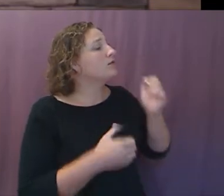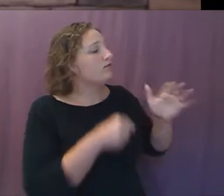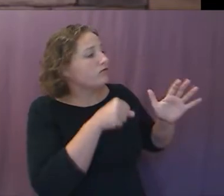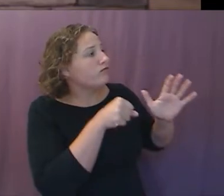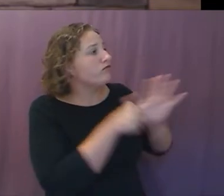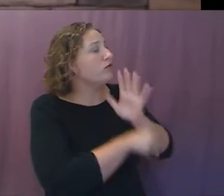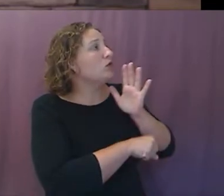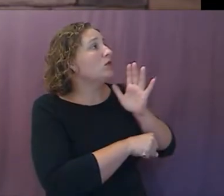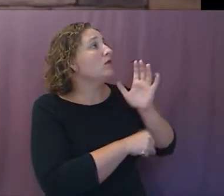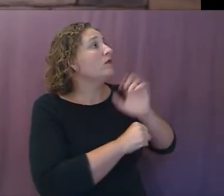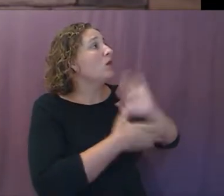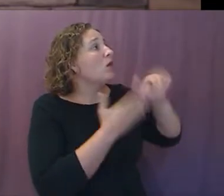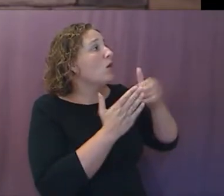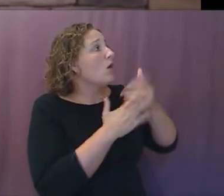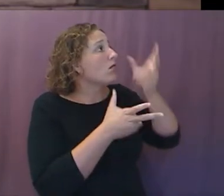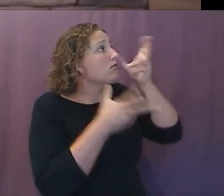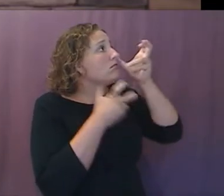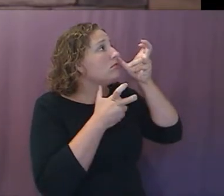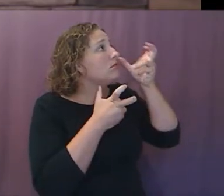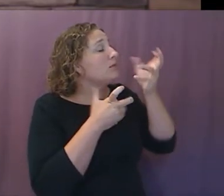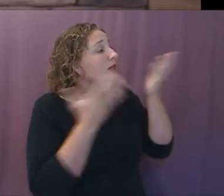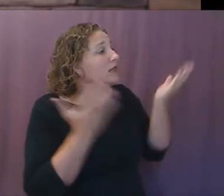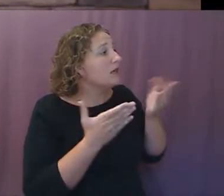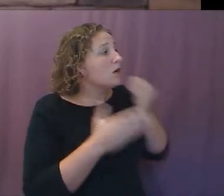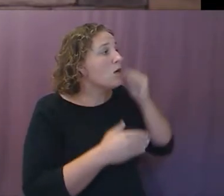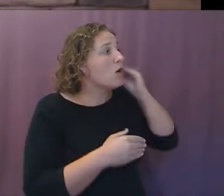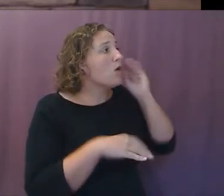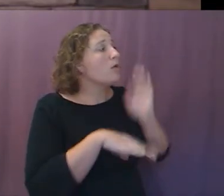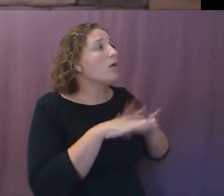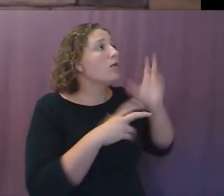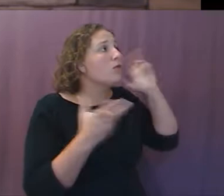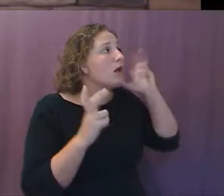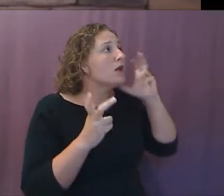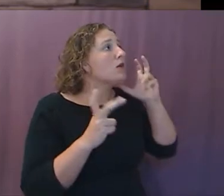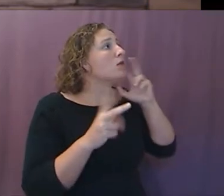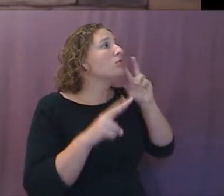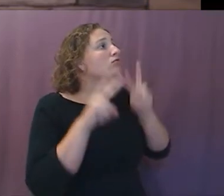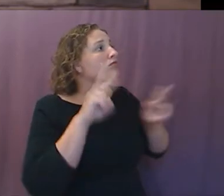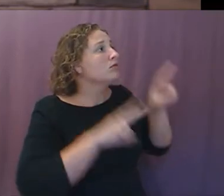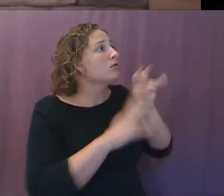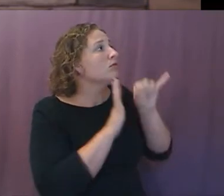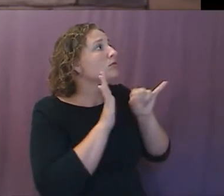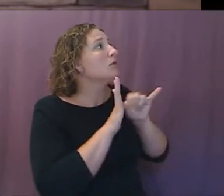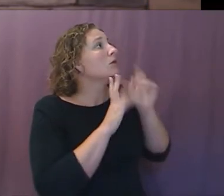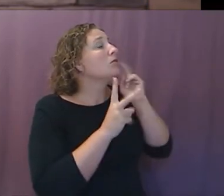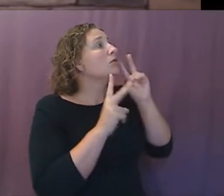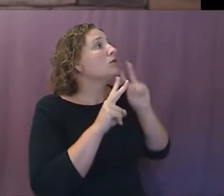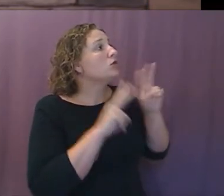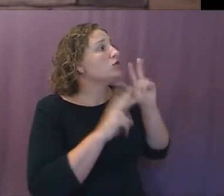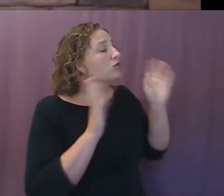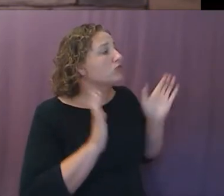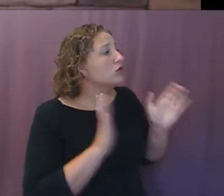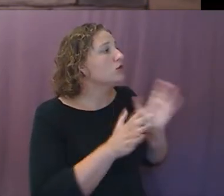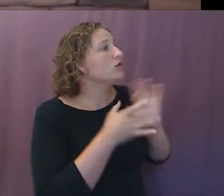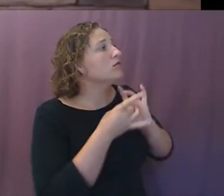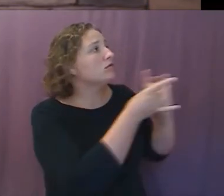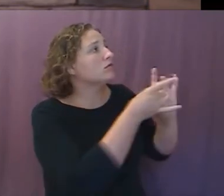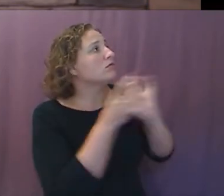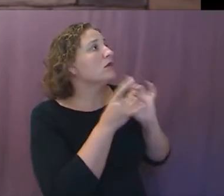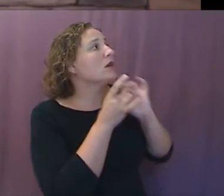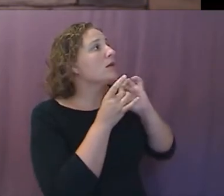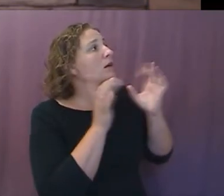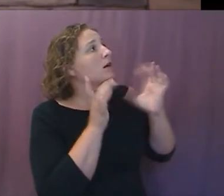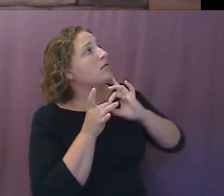radio or at home or here or wherever it may be. Lord, may your word connect with them and encourage them, build them up, and call them closer to you.